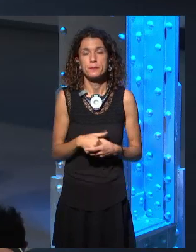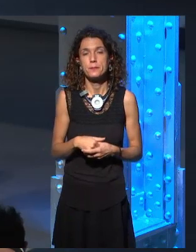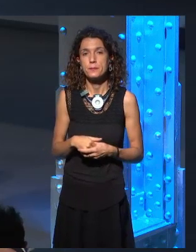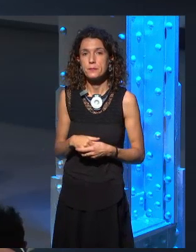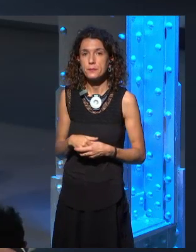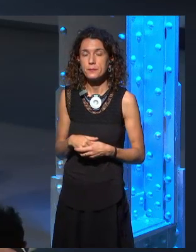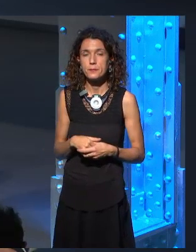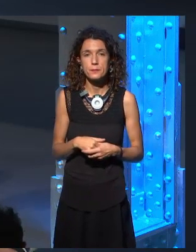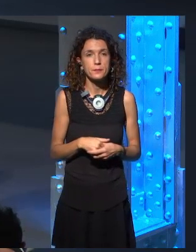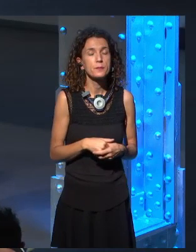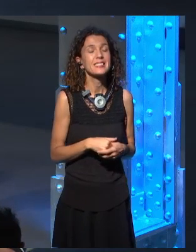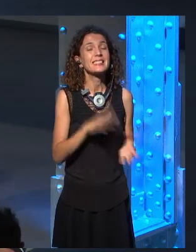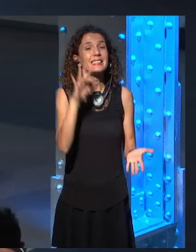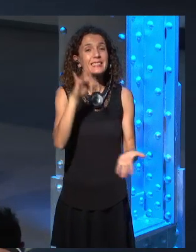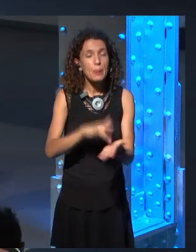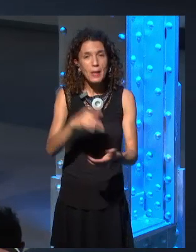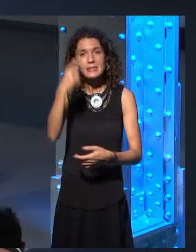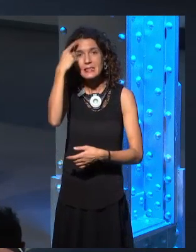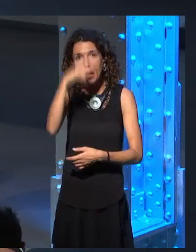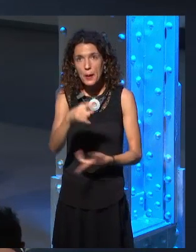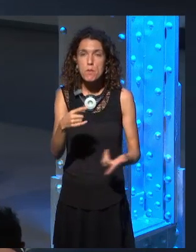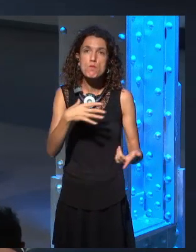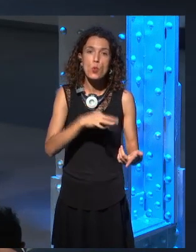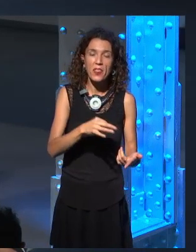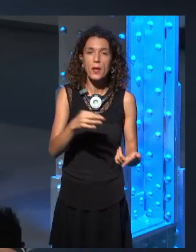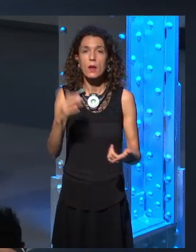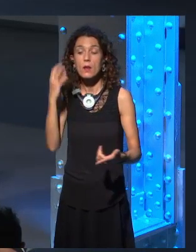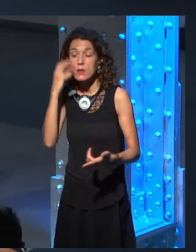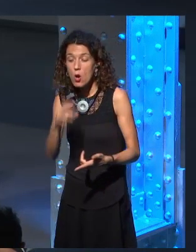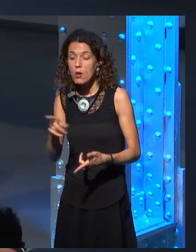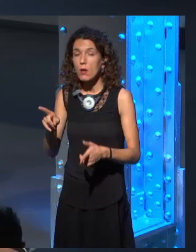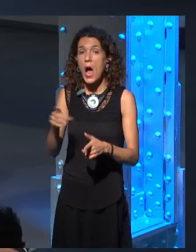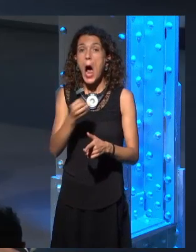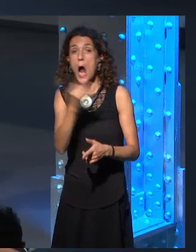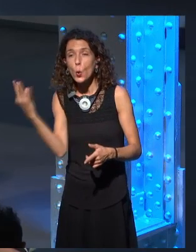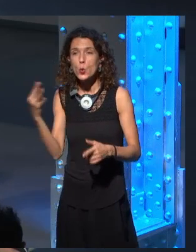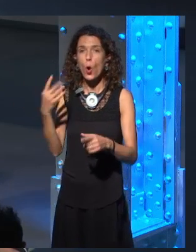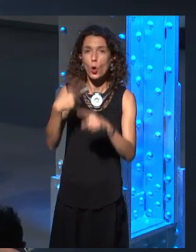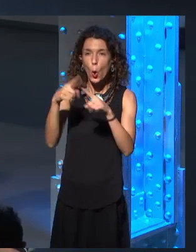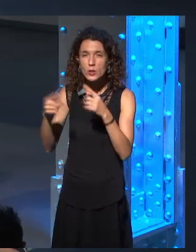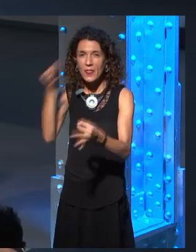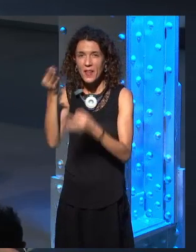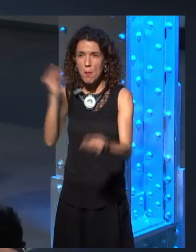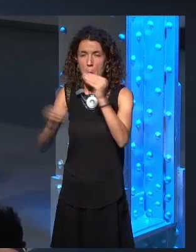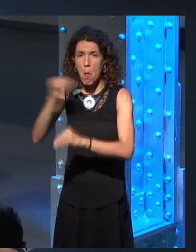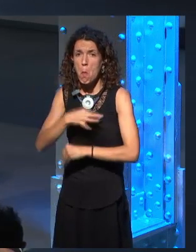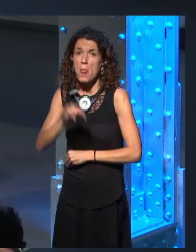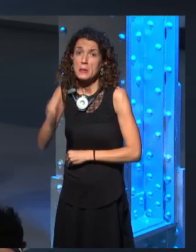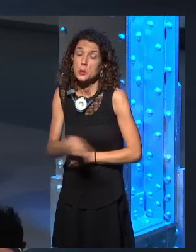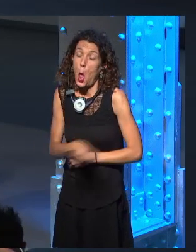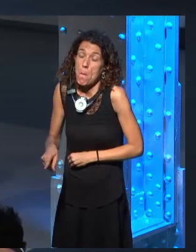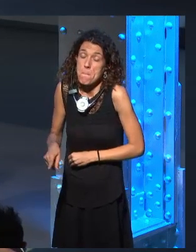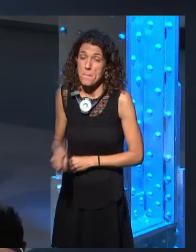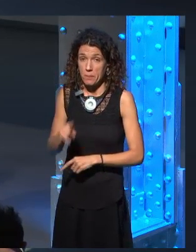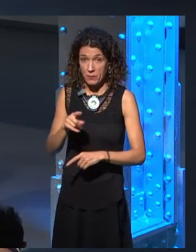much he was interested in creating in some areas. And sometimes it's because those are things that he wants to be in the